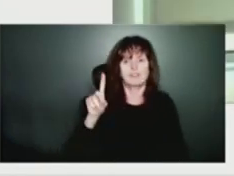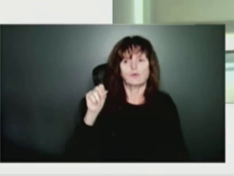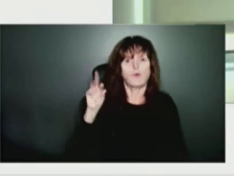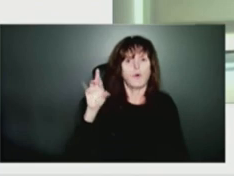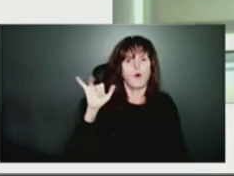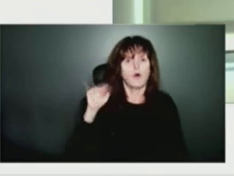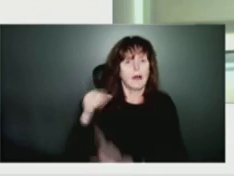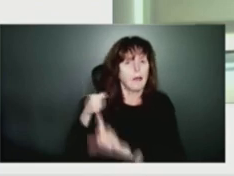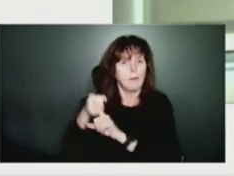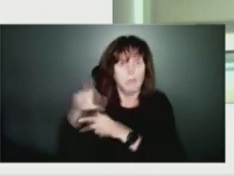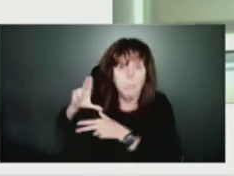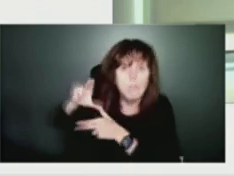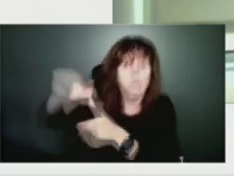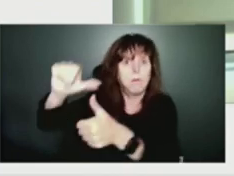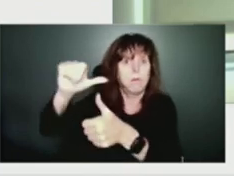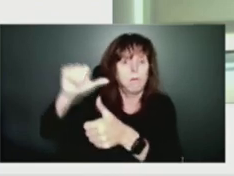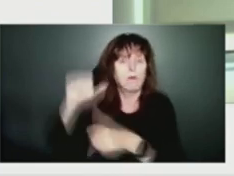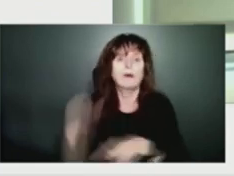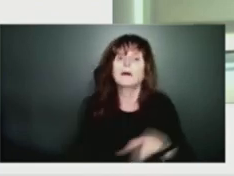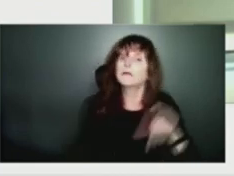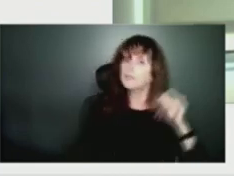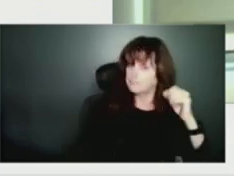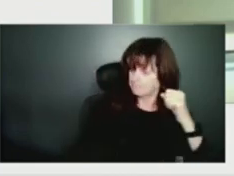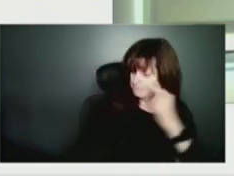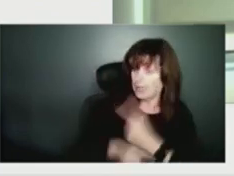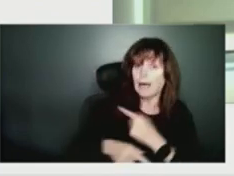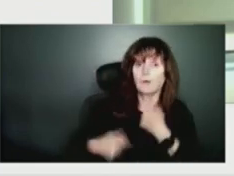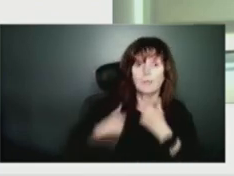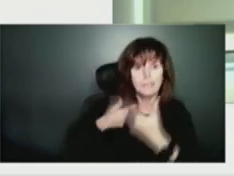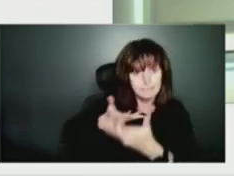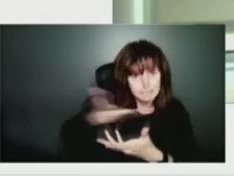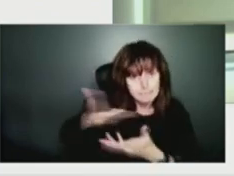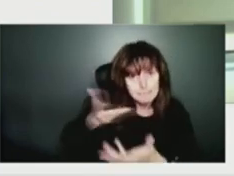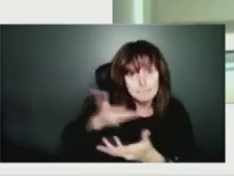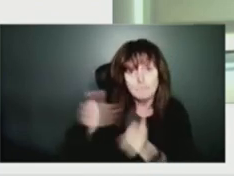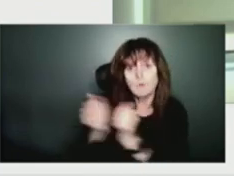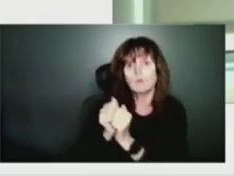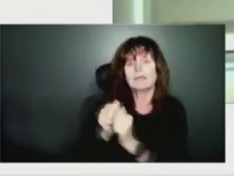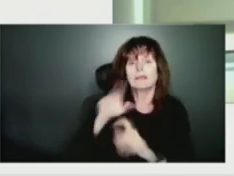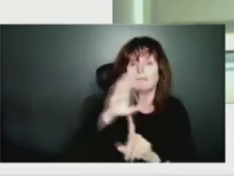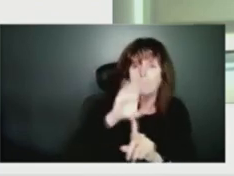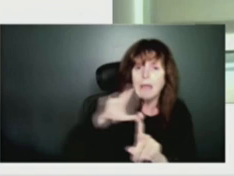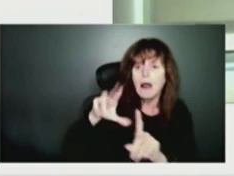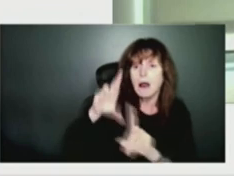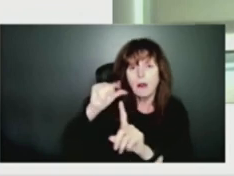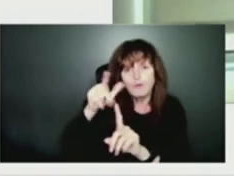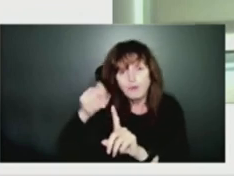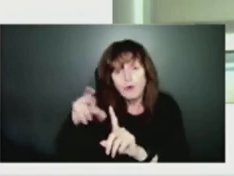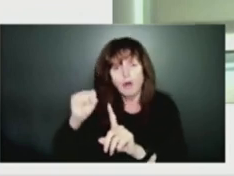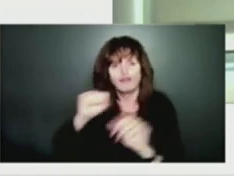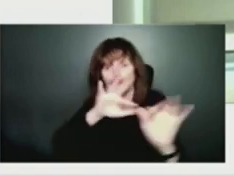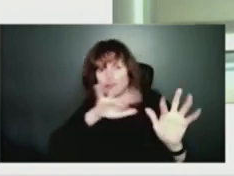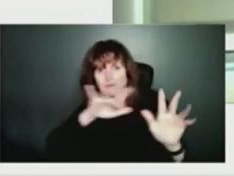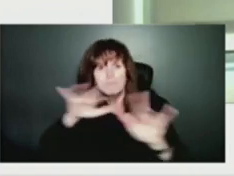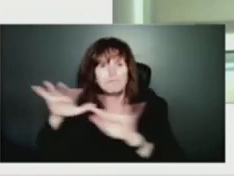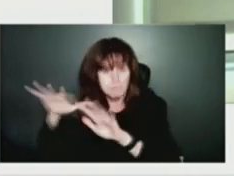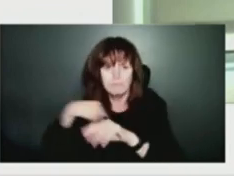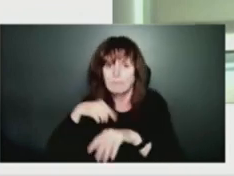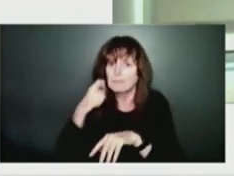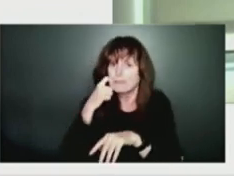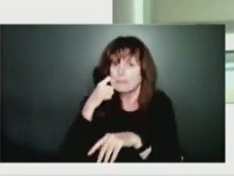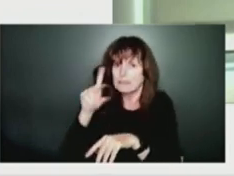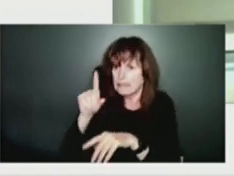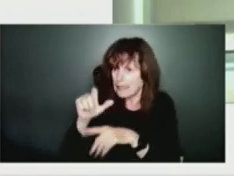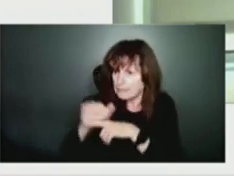communication providers such as Bell and Eastlink and Rogers. And we recently just had an exercise with those representatives. So